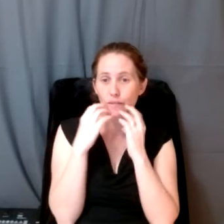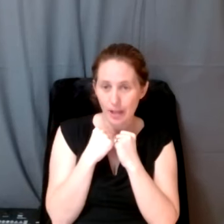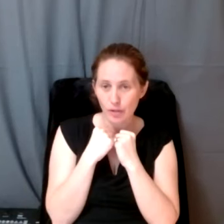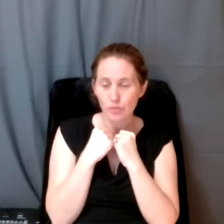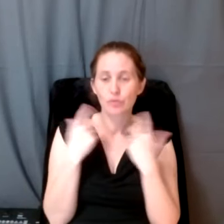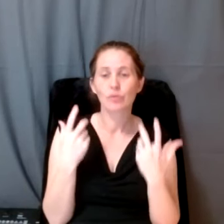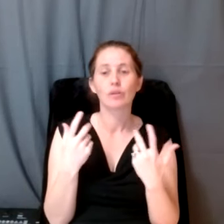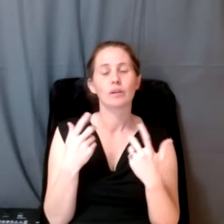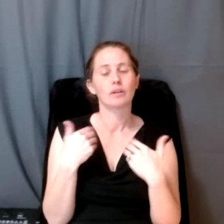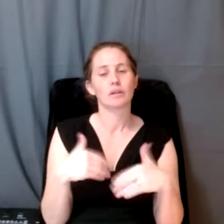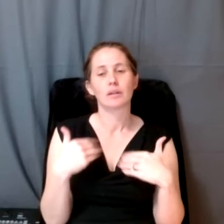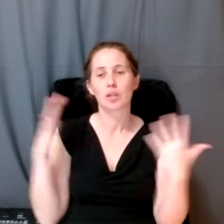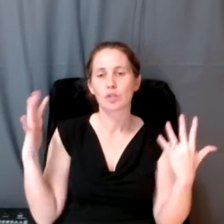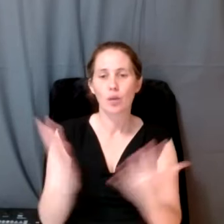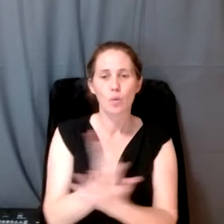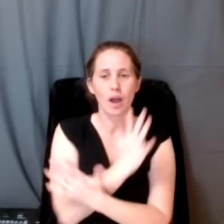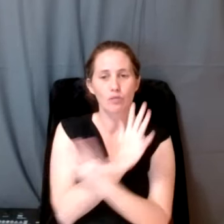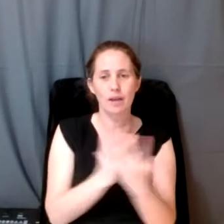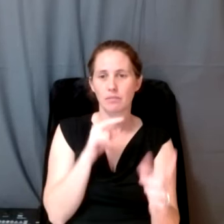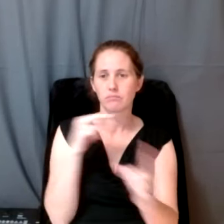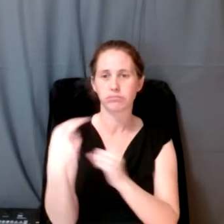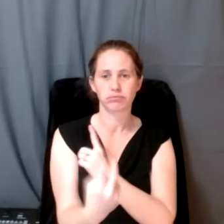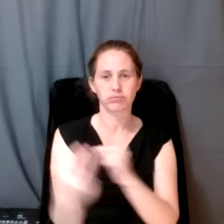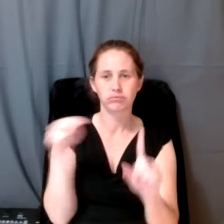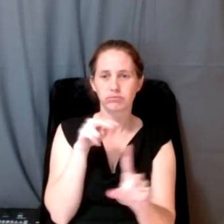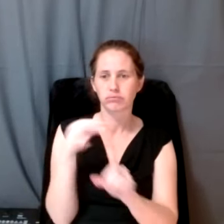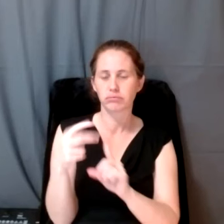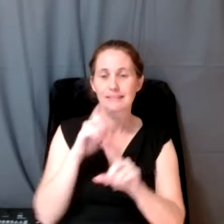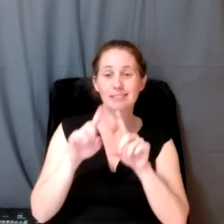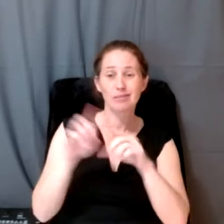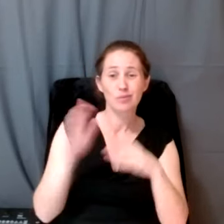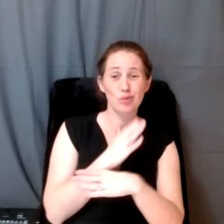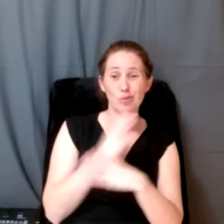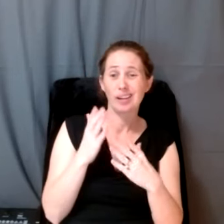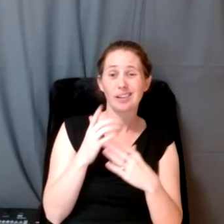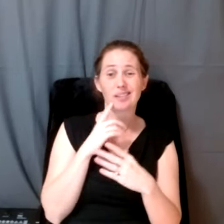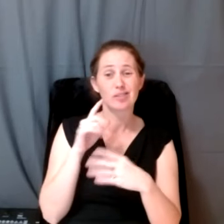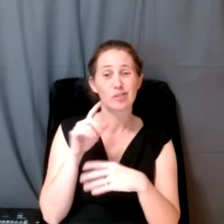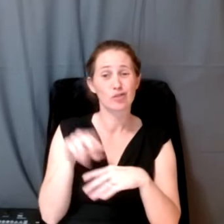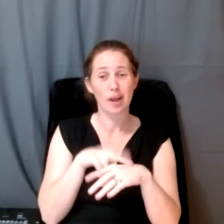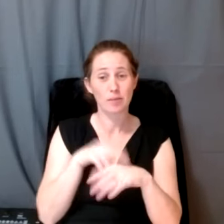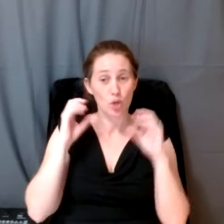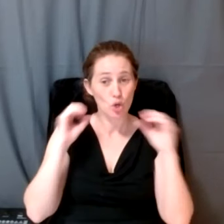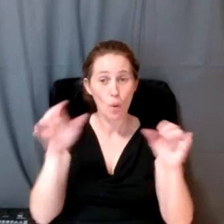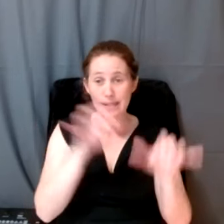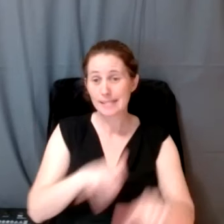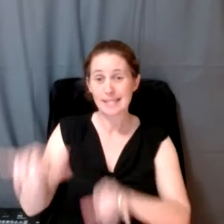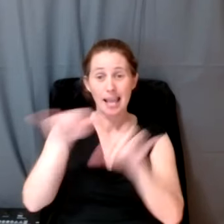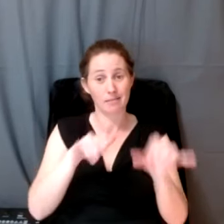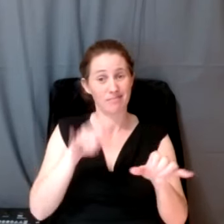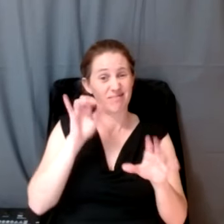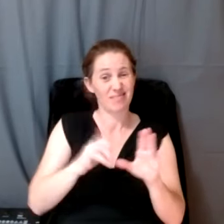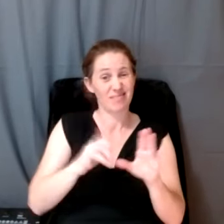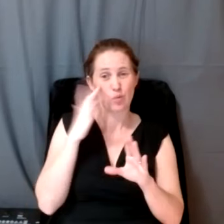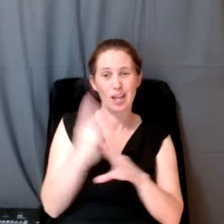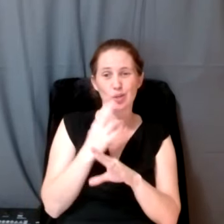There is a wide range of perspectives and differences between and across tribes. Nobody is the same. And indeed, this is why I use